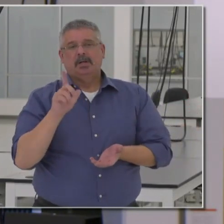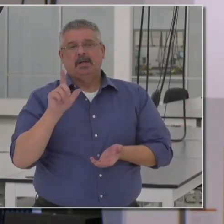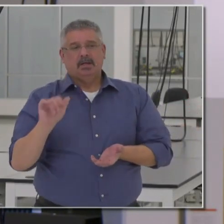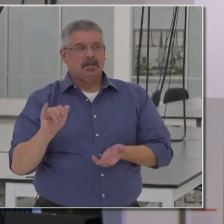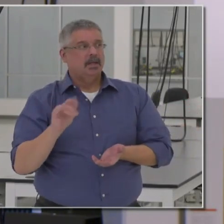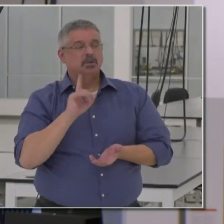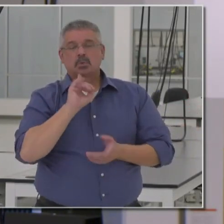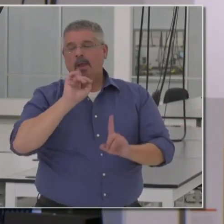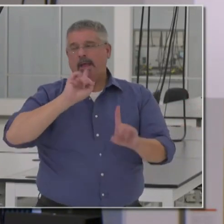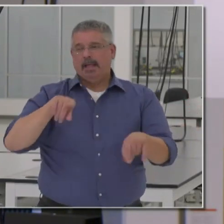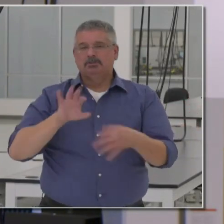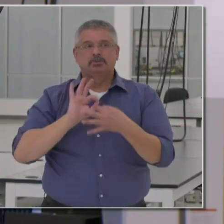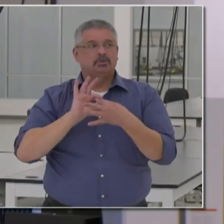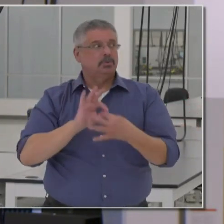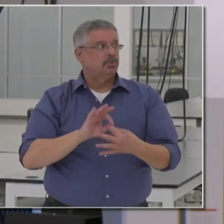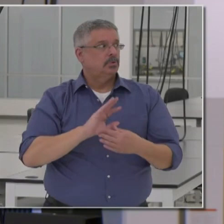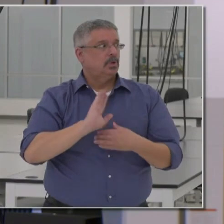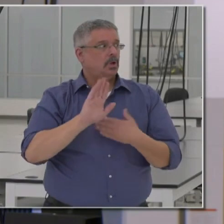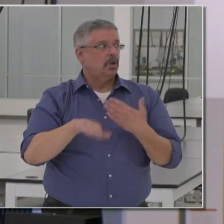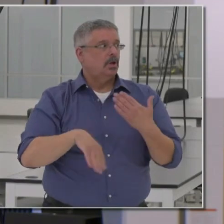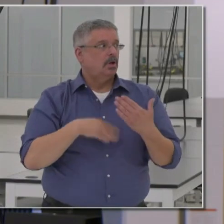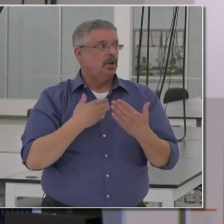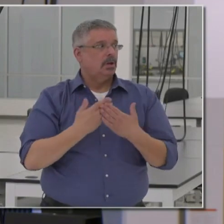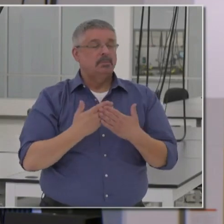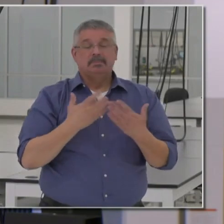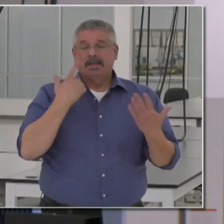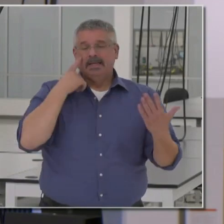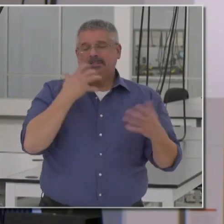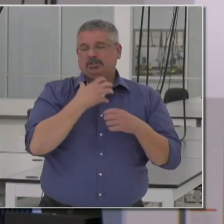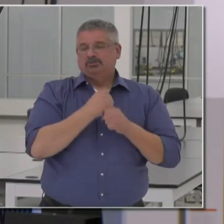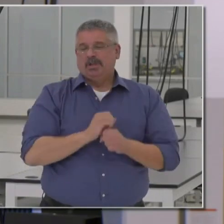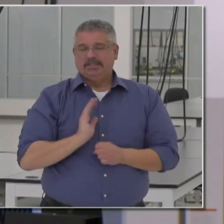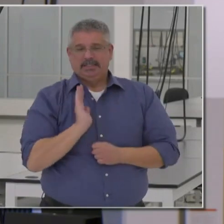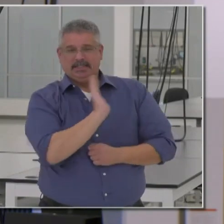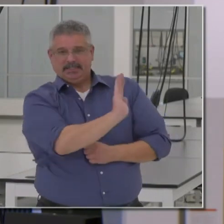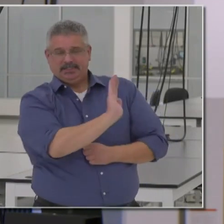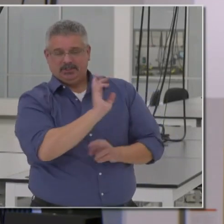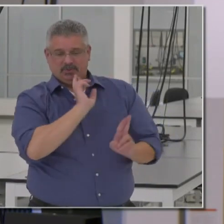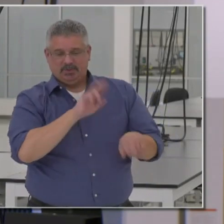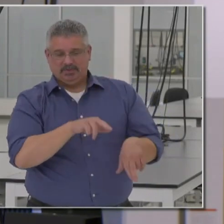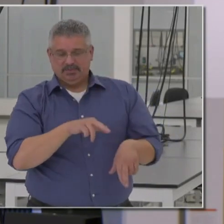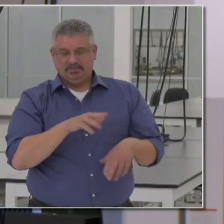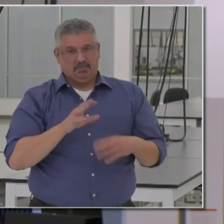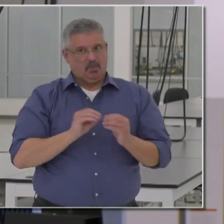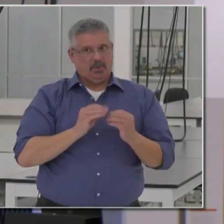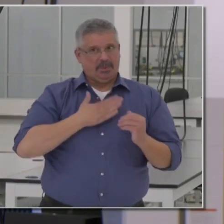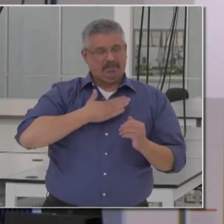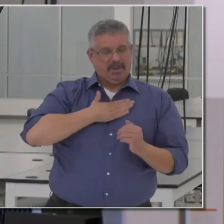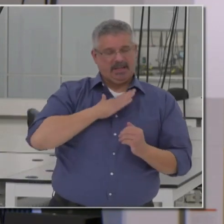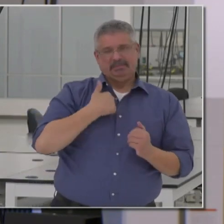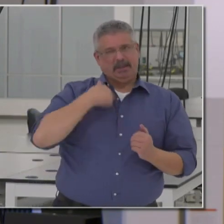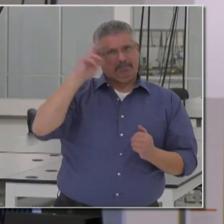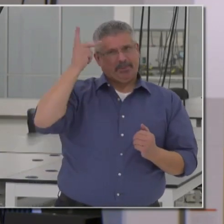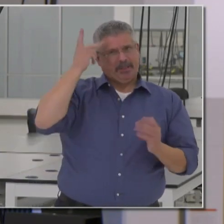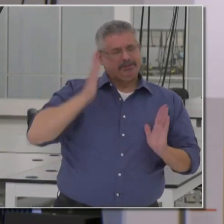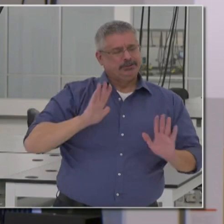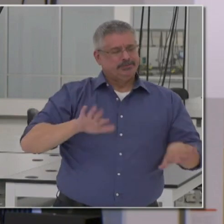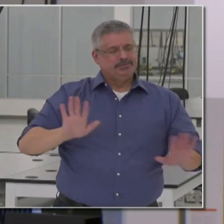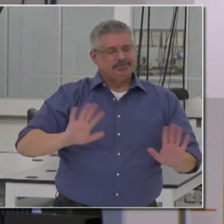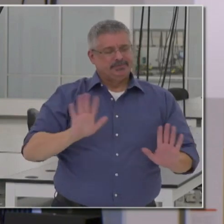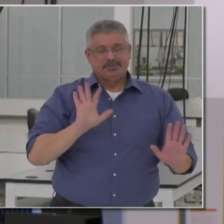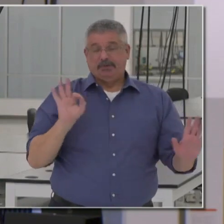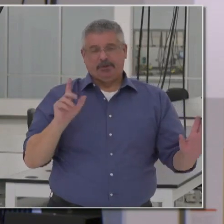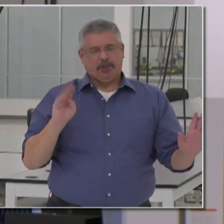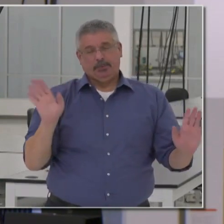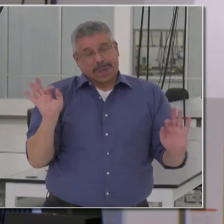to answer all questions because I trust his response a lot more than a politician's as it relates to